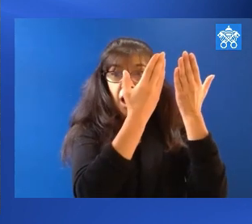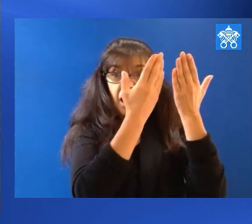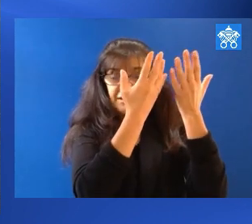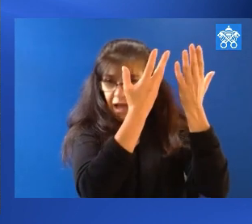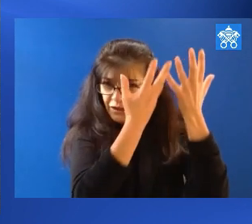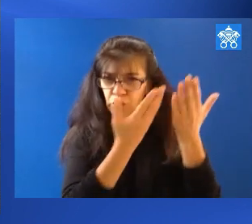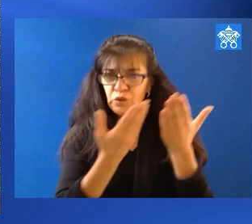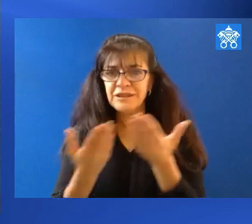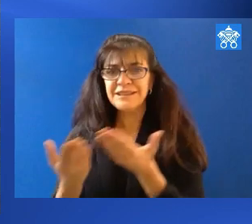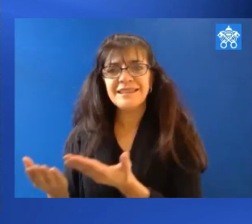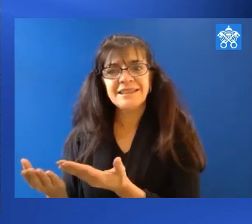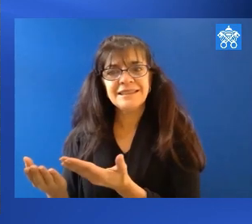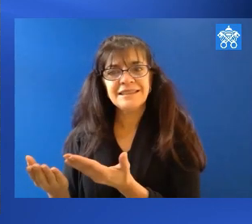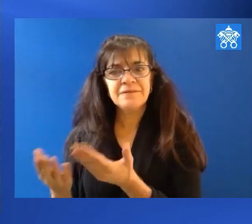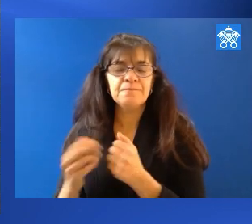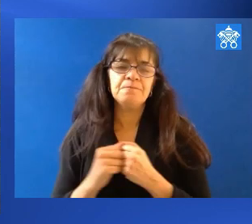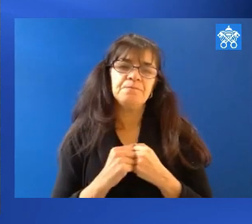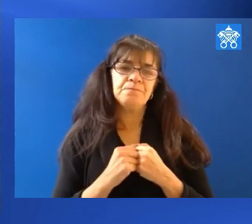and to descend.